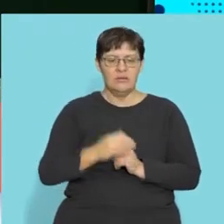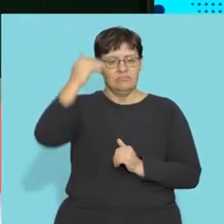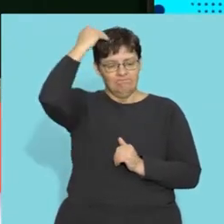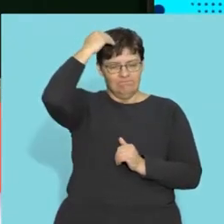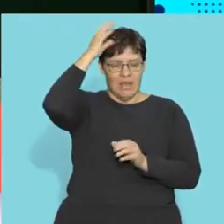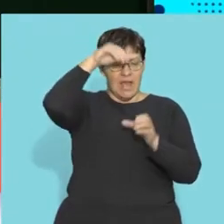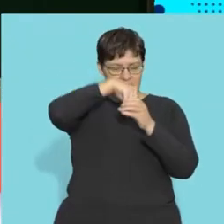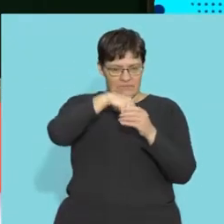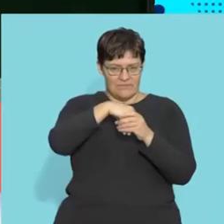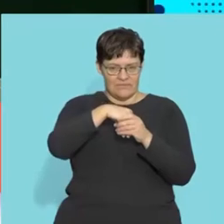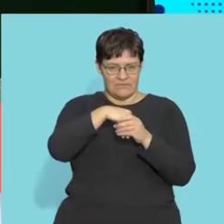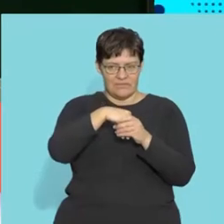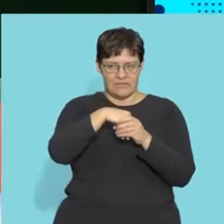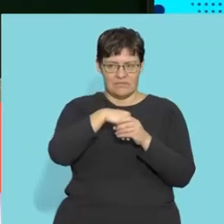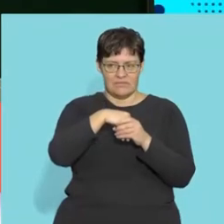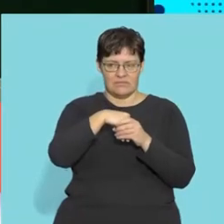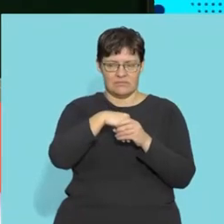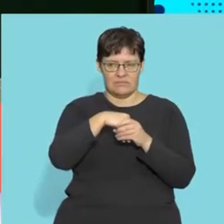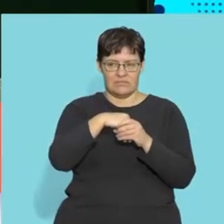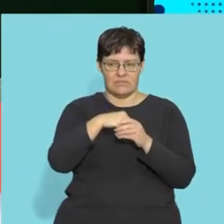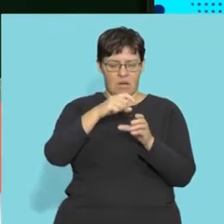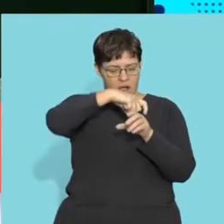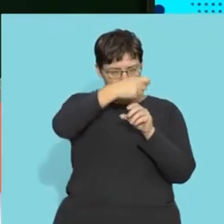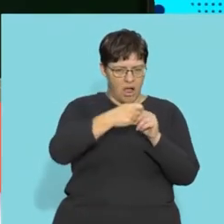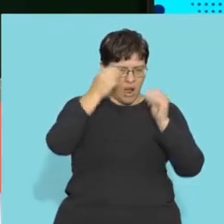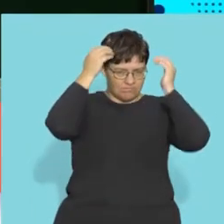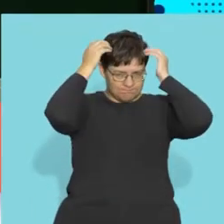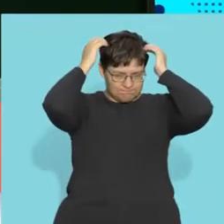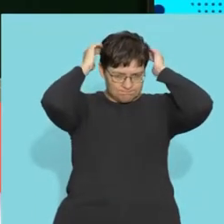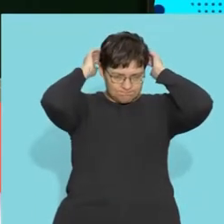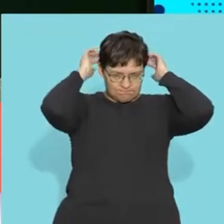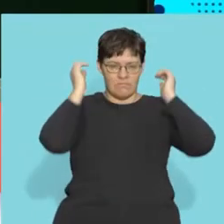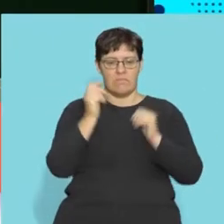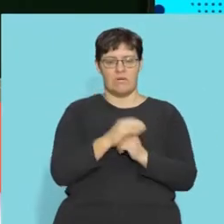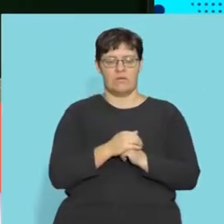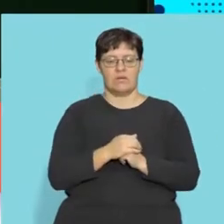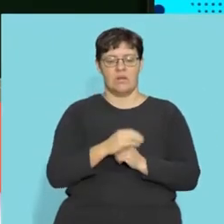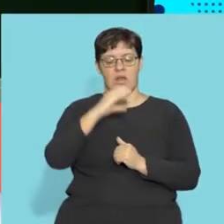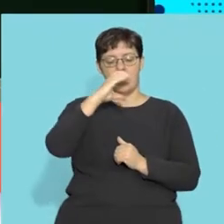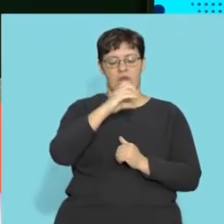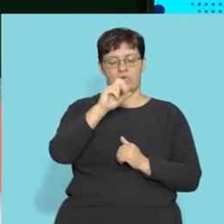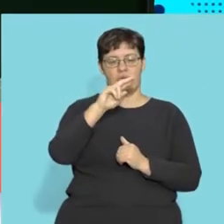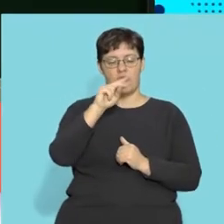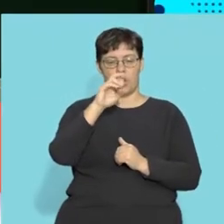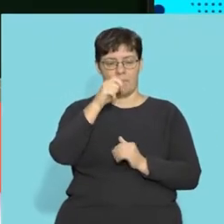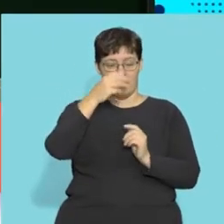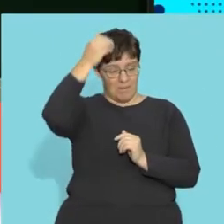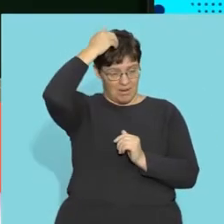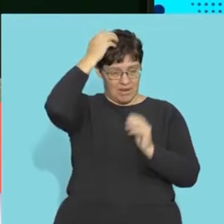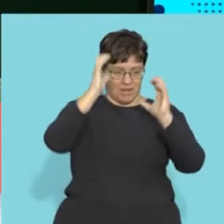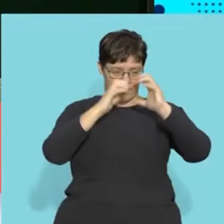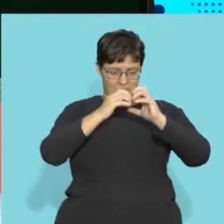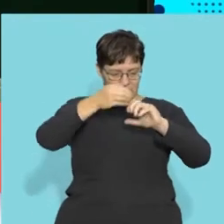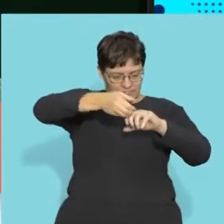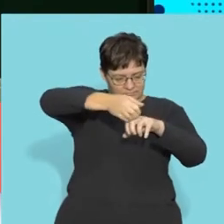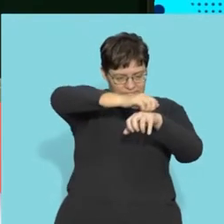right but within this skull there's a hollow a bony hollow and we call that the cranium